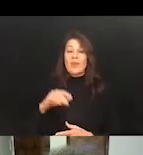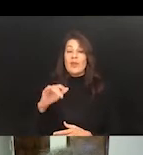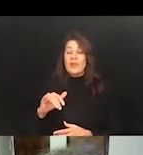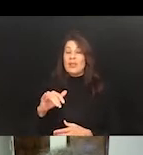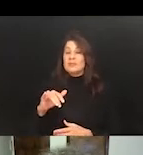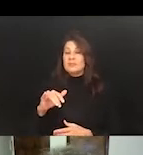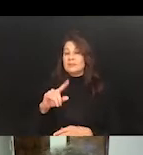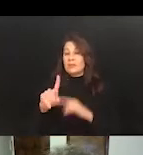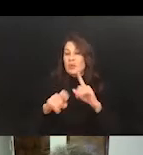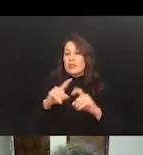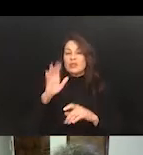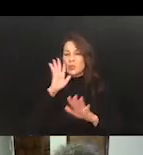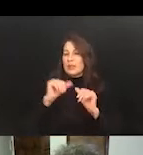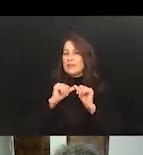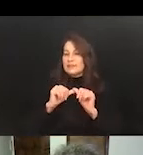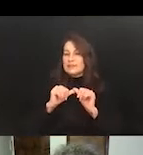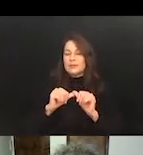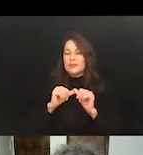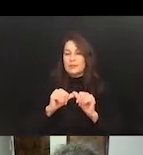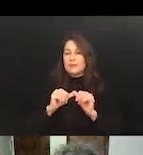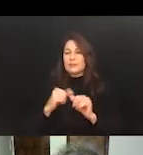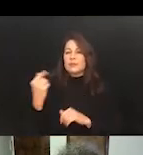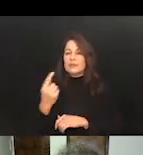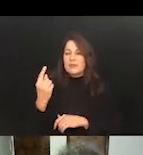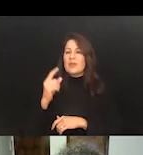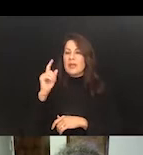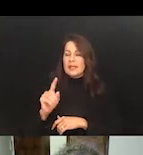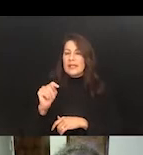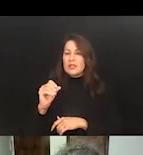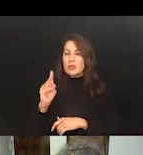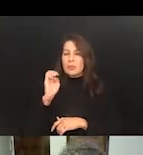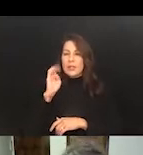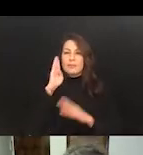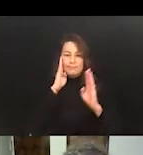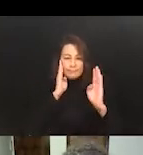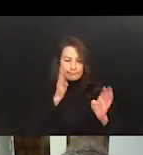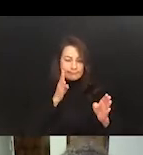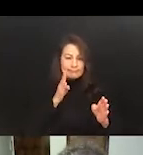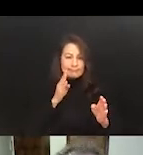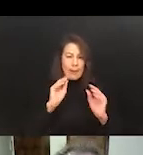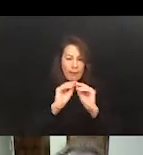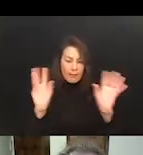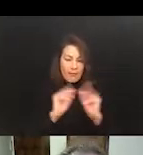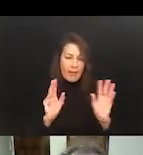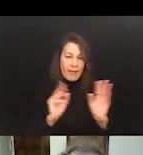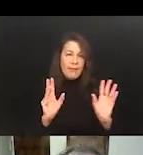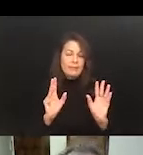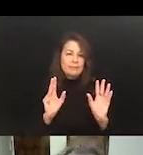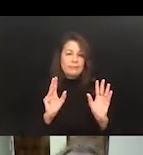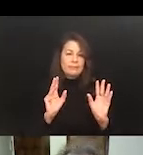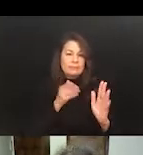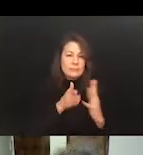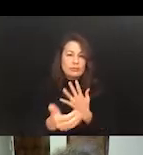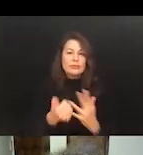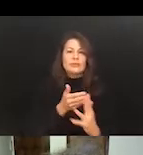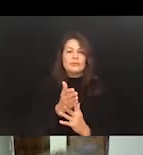of continue to be something that needs to be magnified and clarified and cultivated as